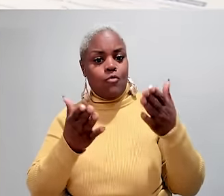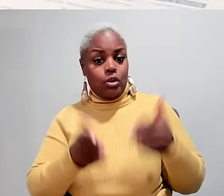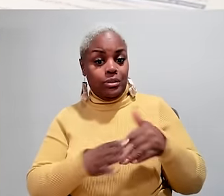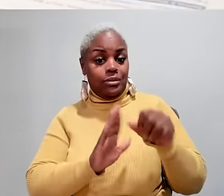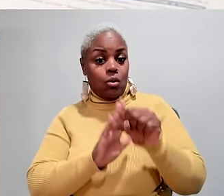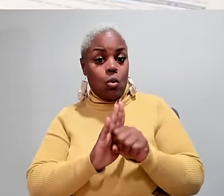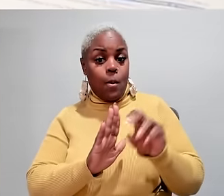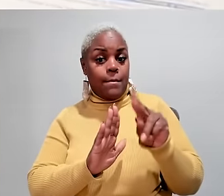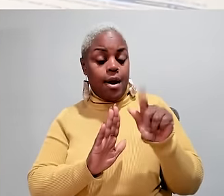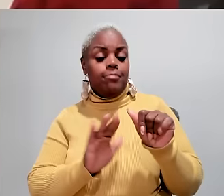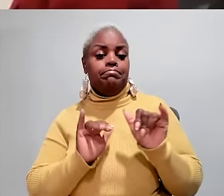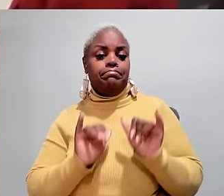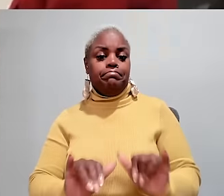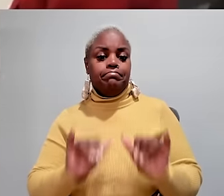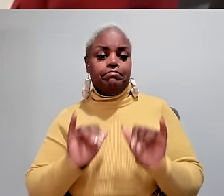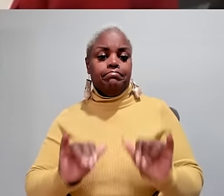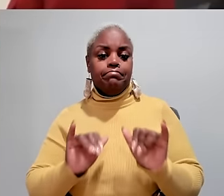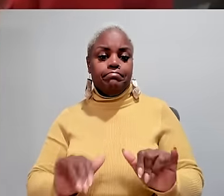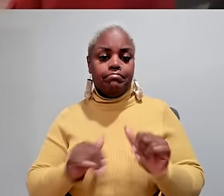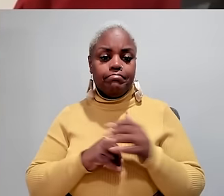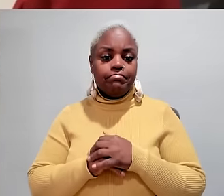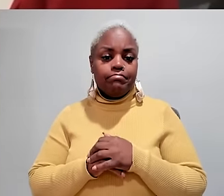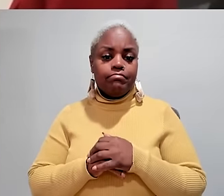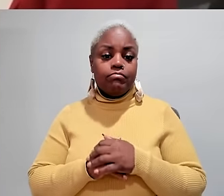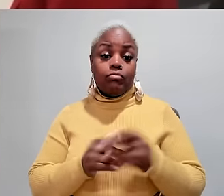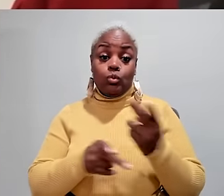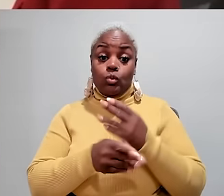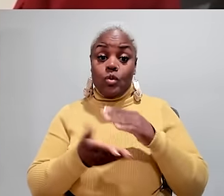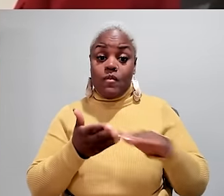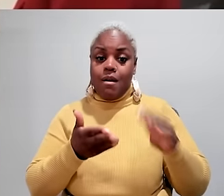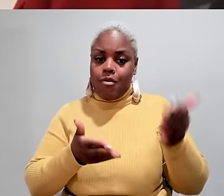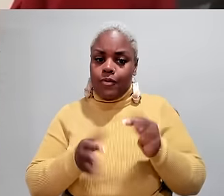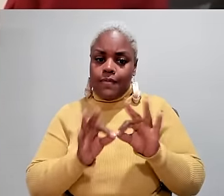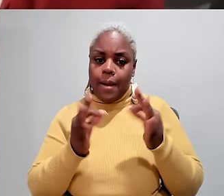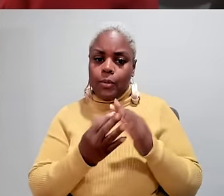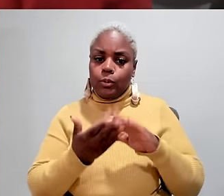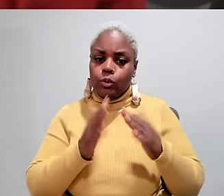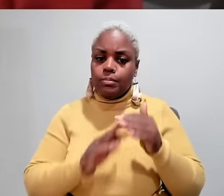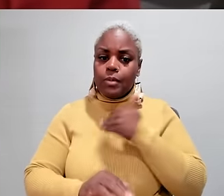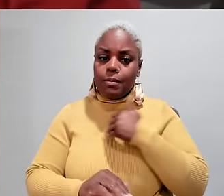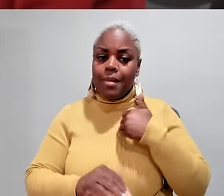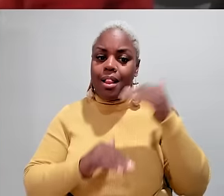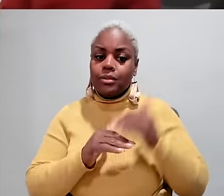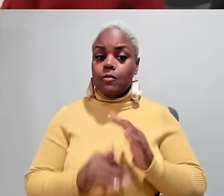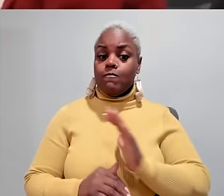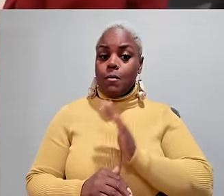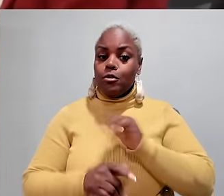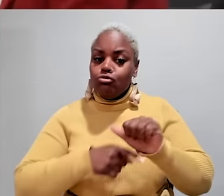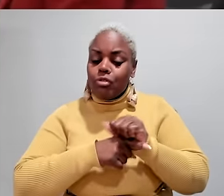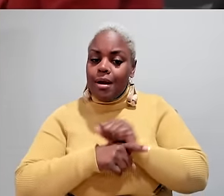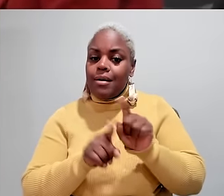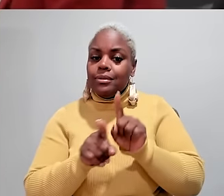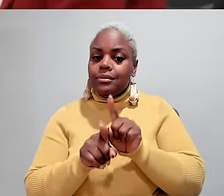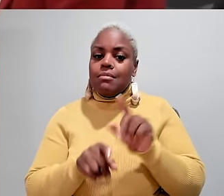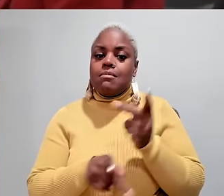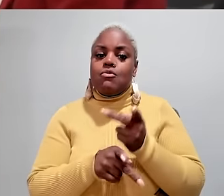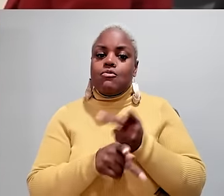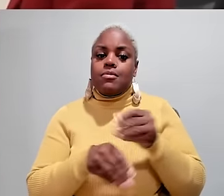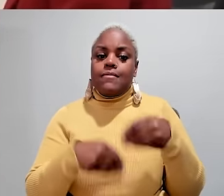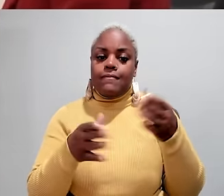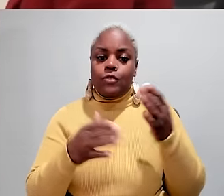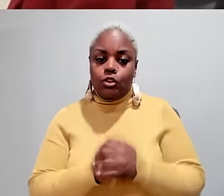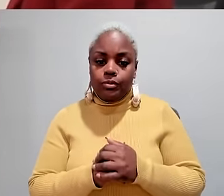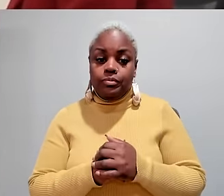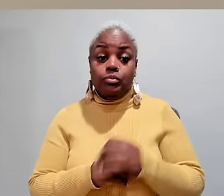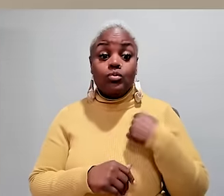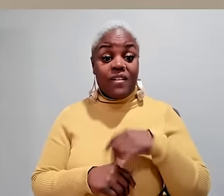of Oklahoma is giving parents the option to use waivers to hire family and community members, with less formal training as